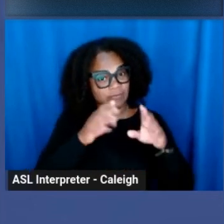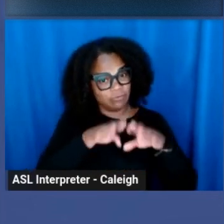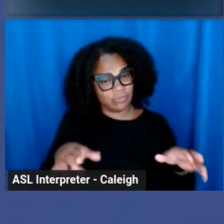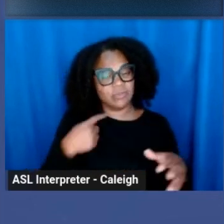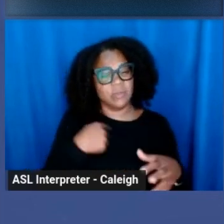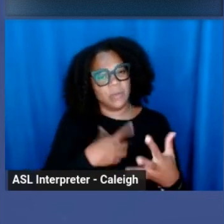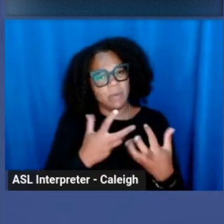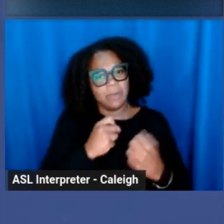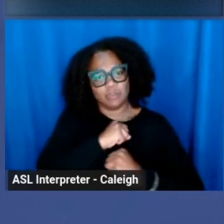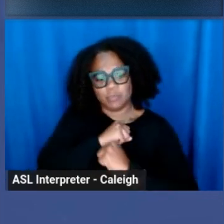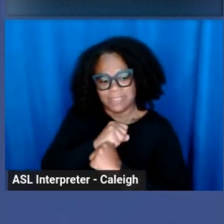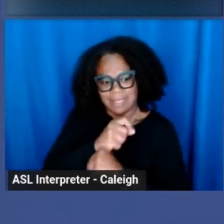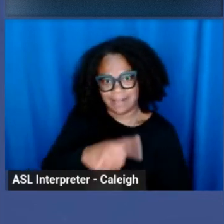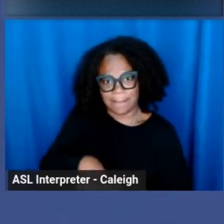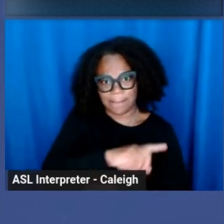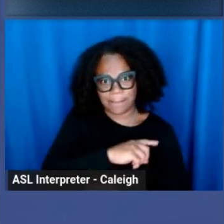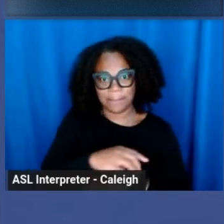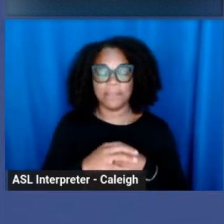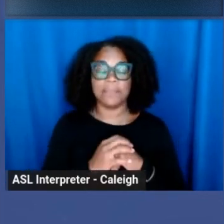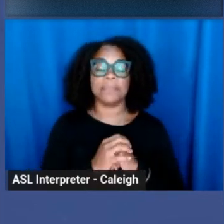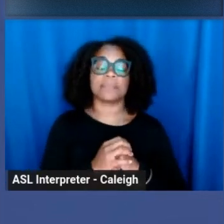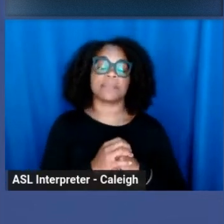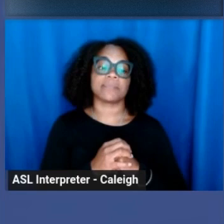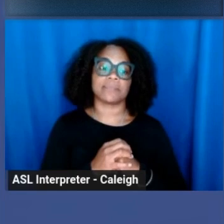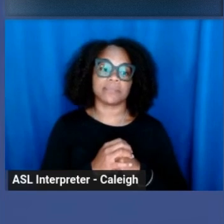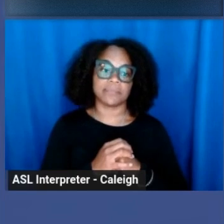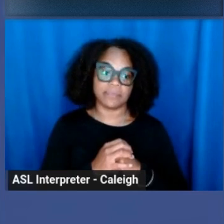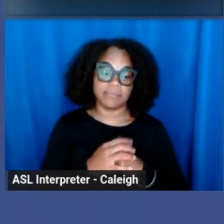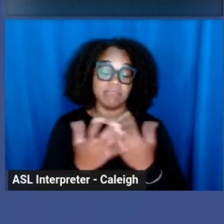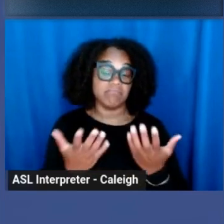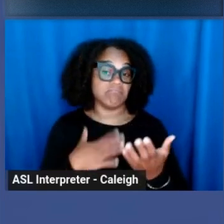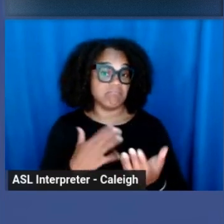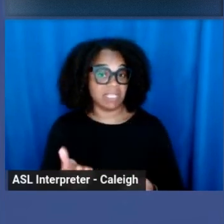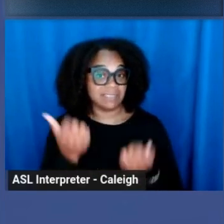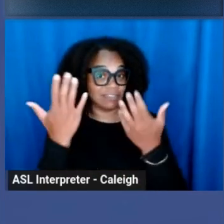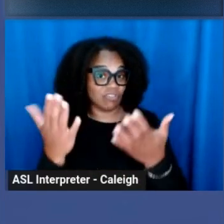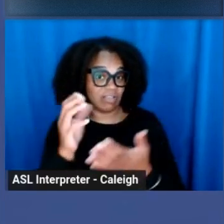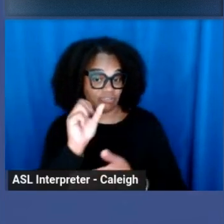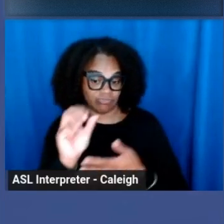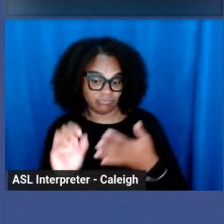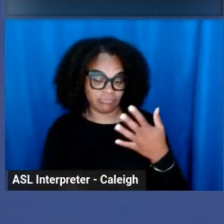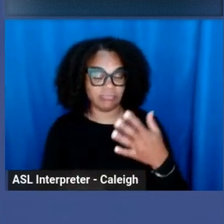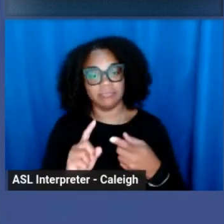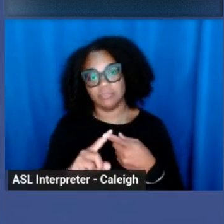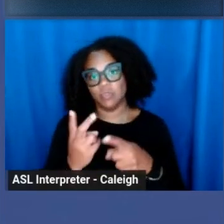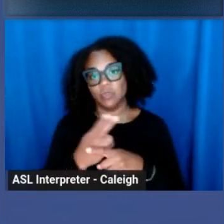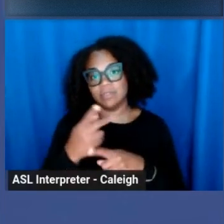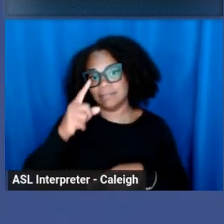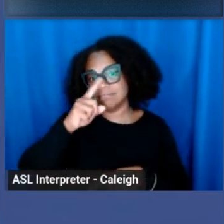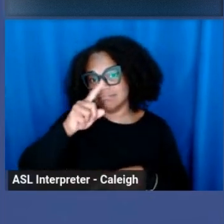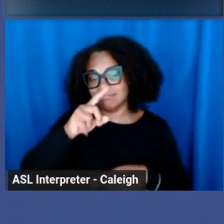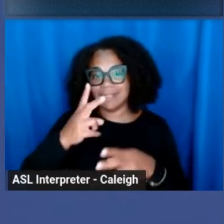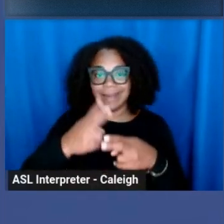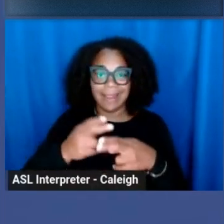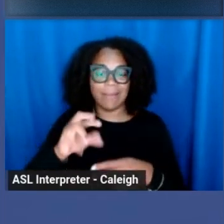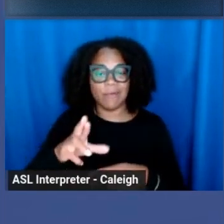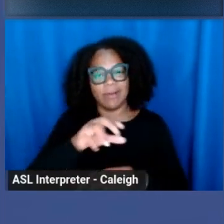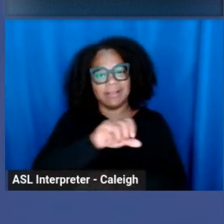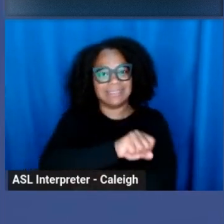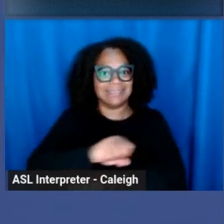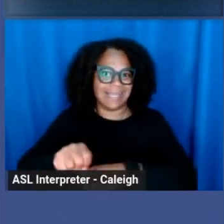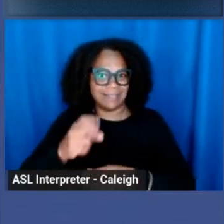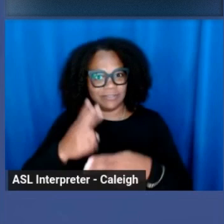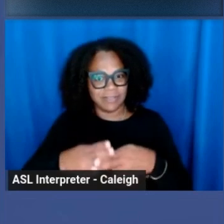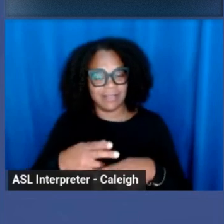protect them. So some suggestions would be using stage names or pseudonyms and making sure your online presence